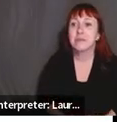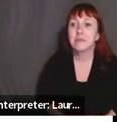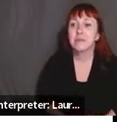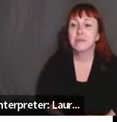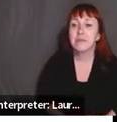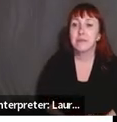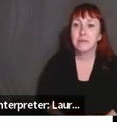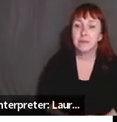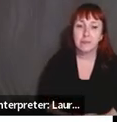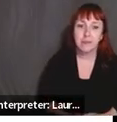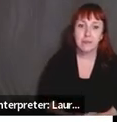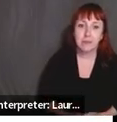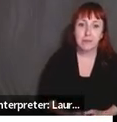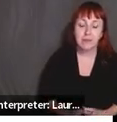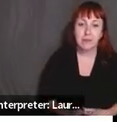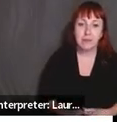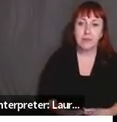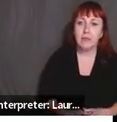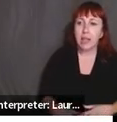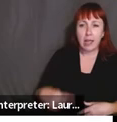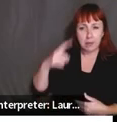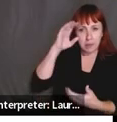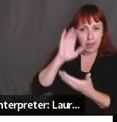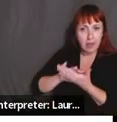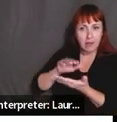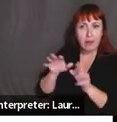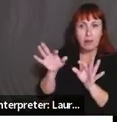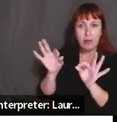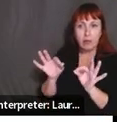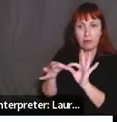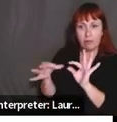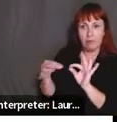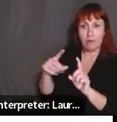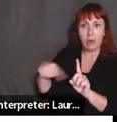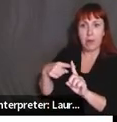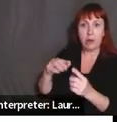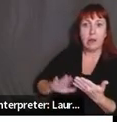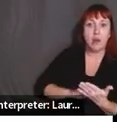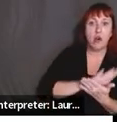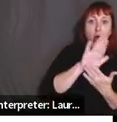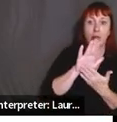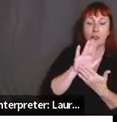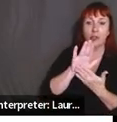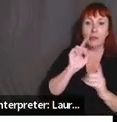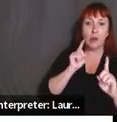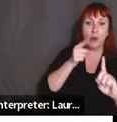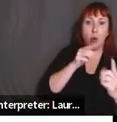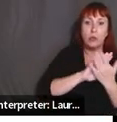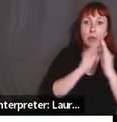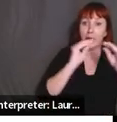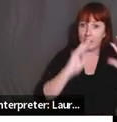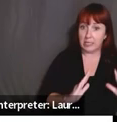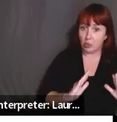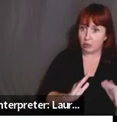So I think the person was talking about the students attending college to become teachers. Wasn't that